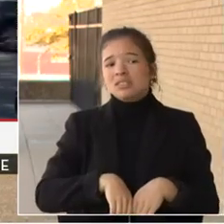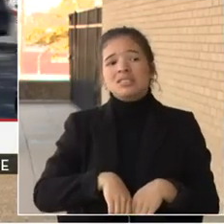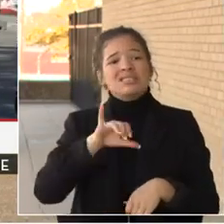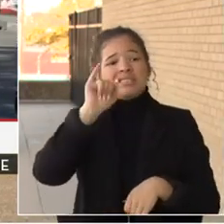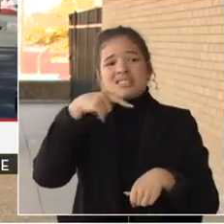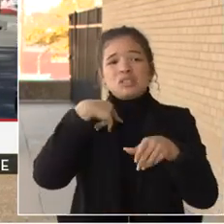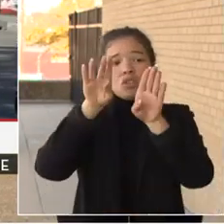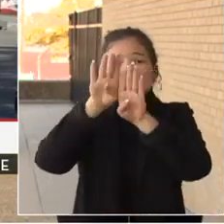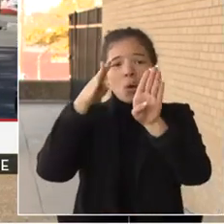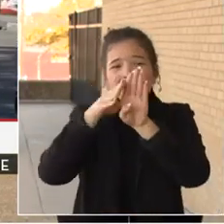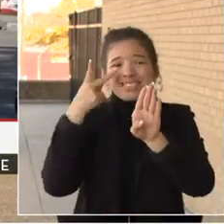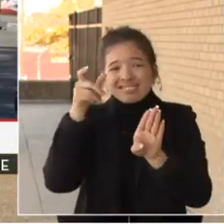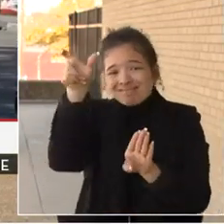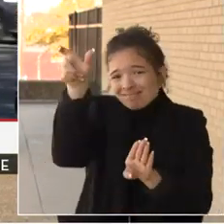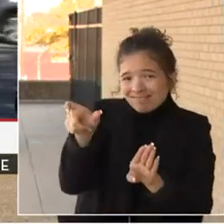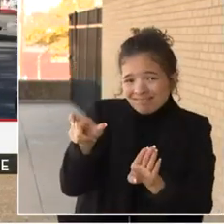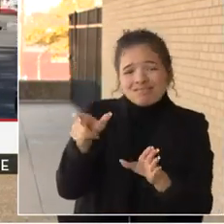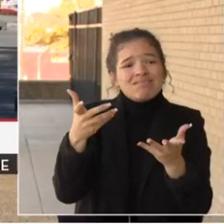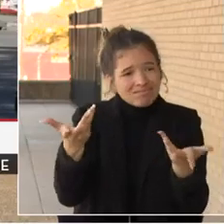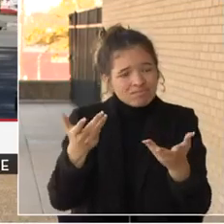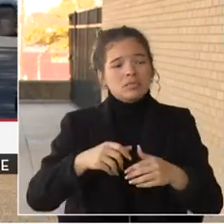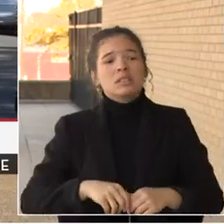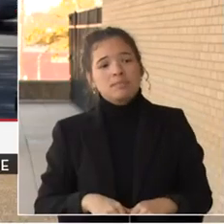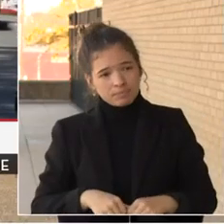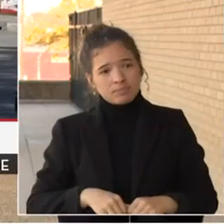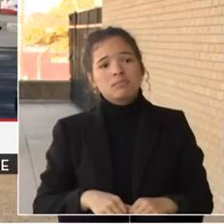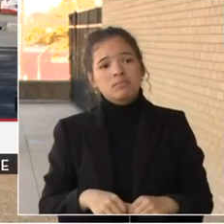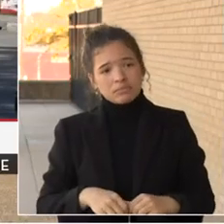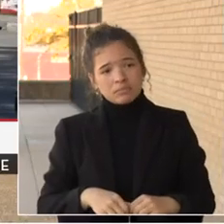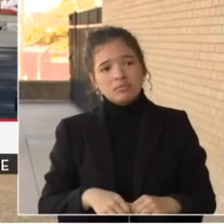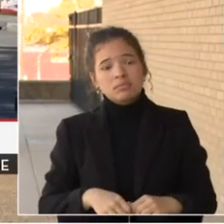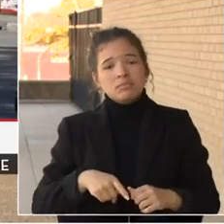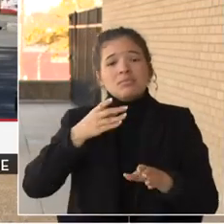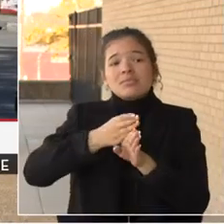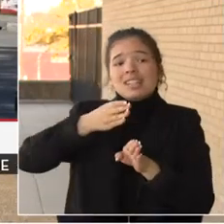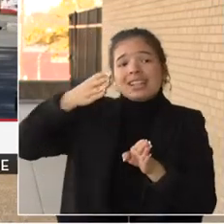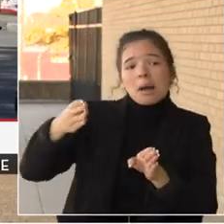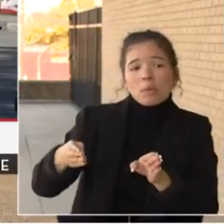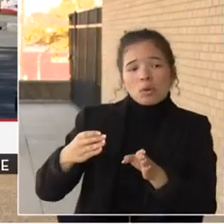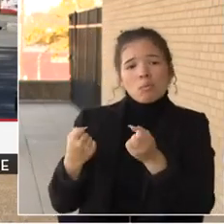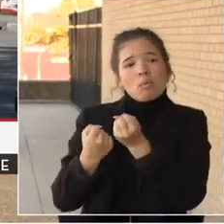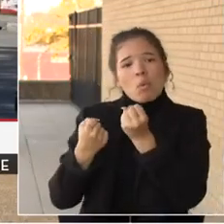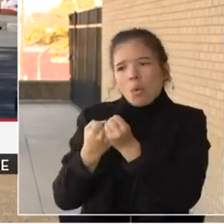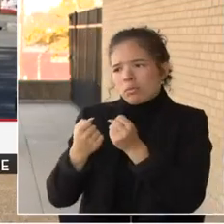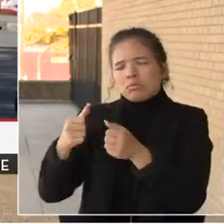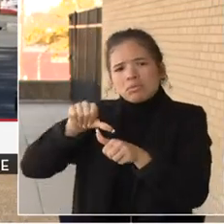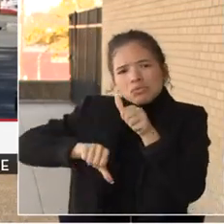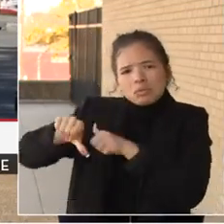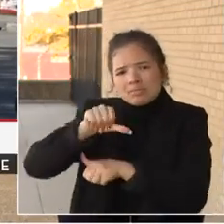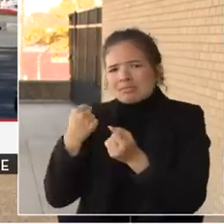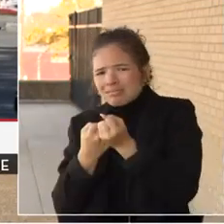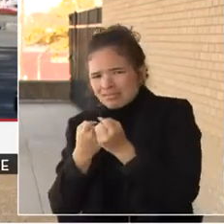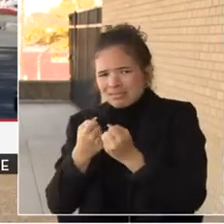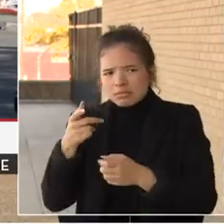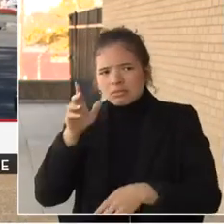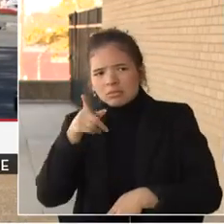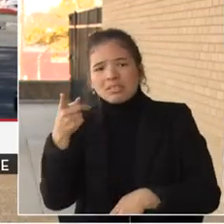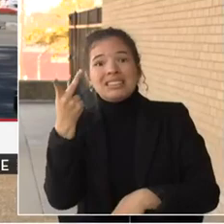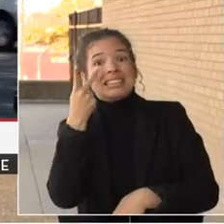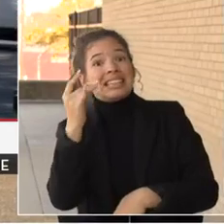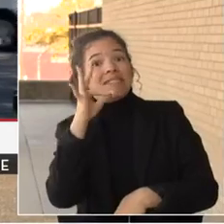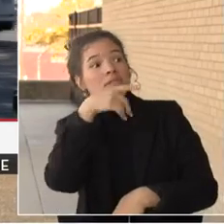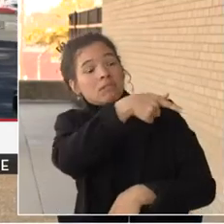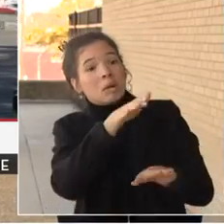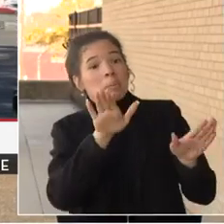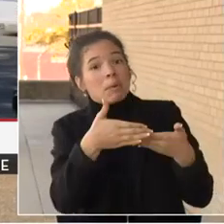It also helps we know when neighbors are talking to each other and can work together to bring packages